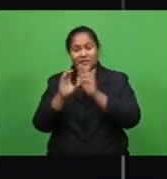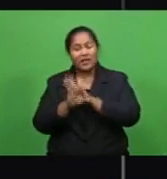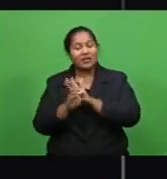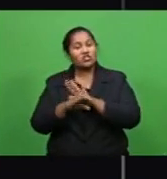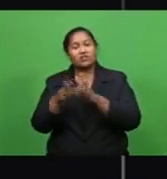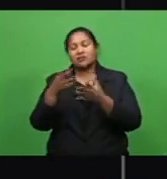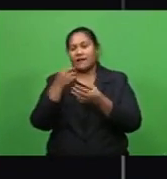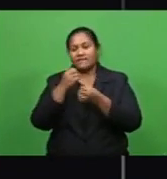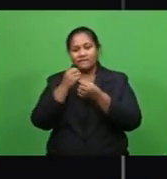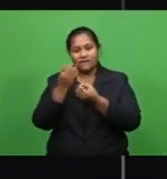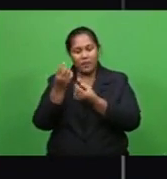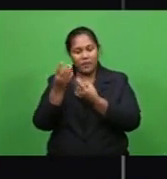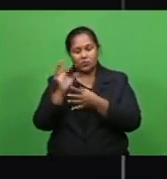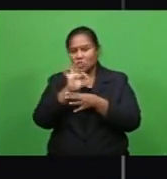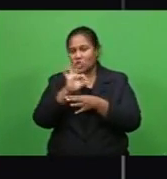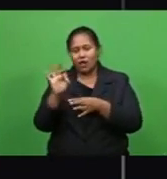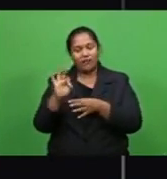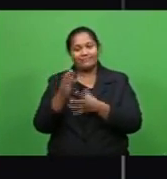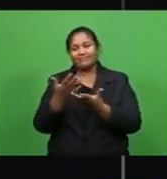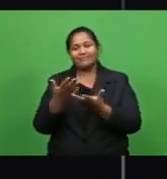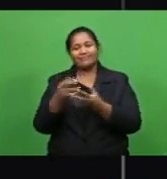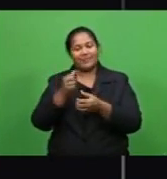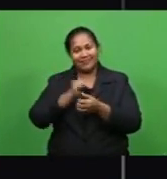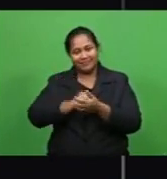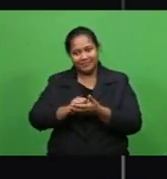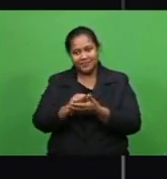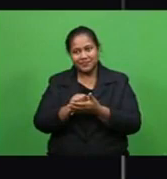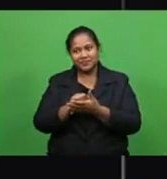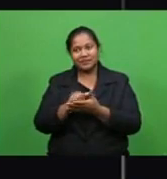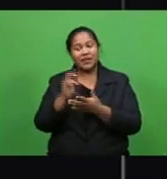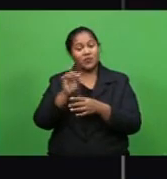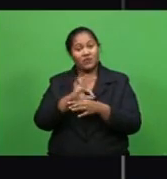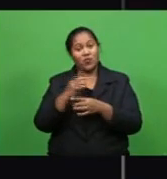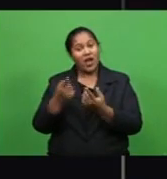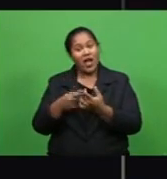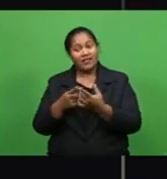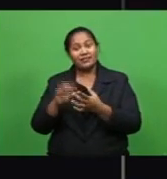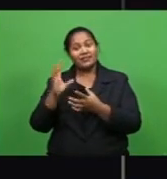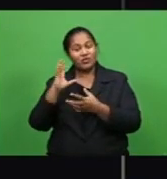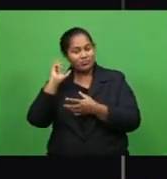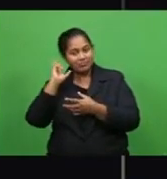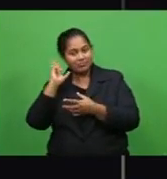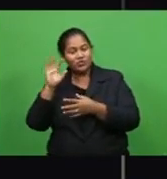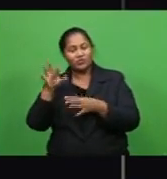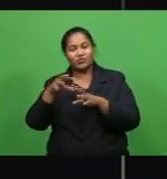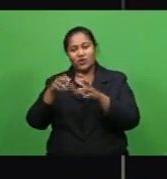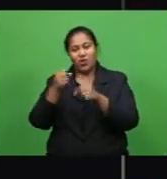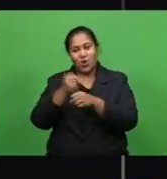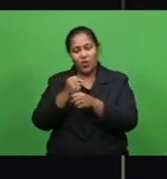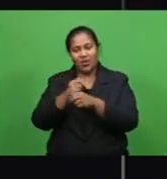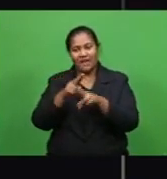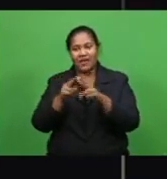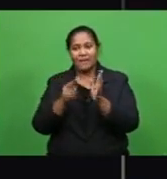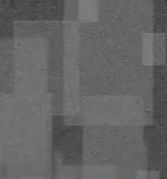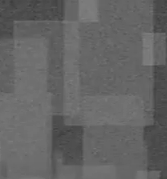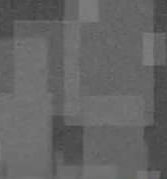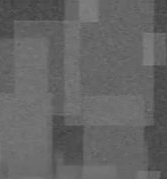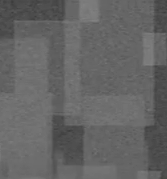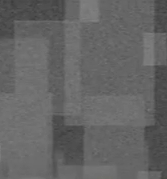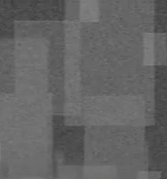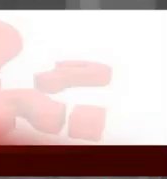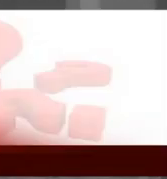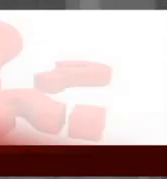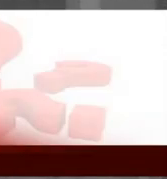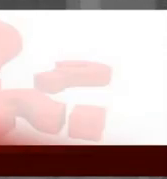be tolerated now for these stories and others tune in daily to our sister radio station Gold FM our poll question this week we're